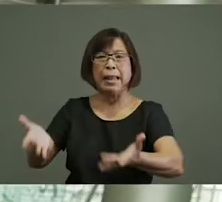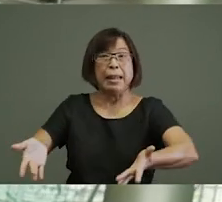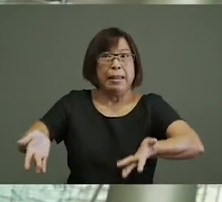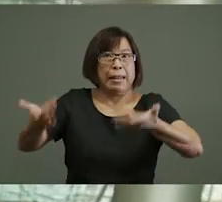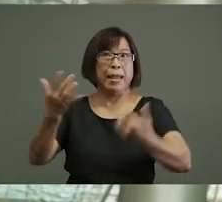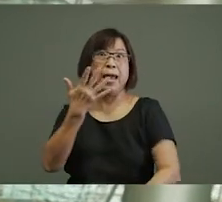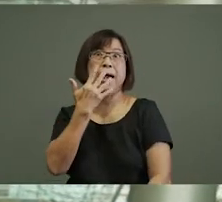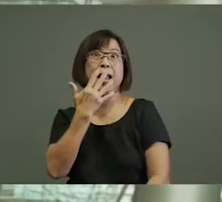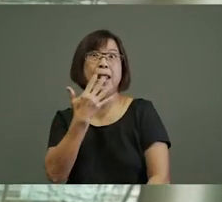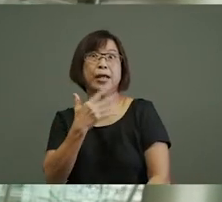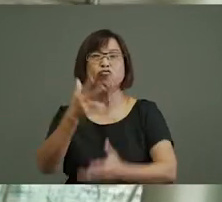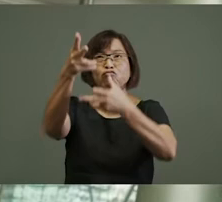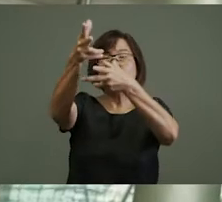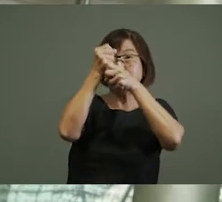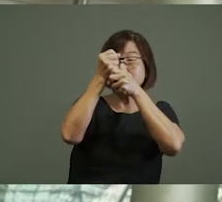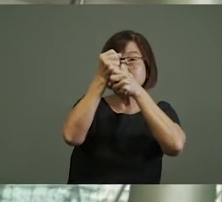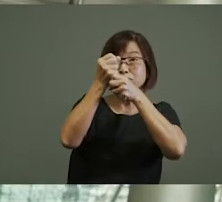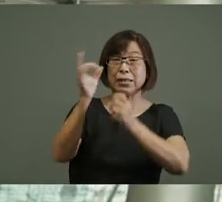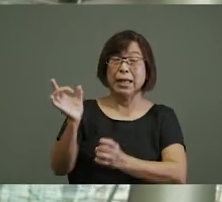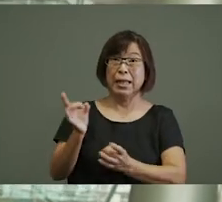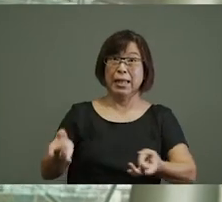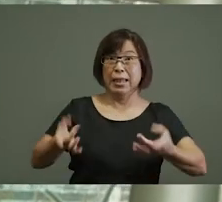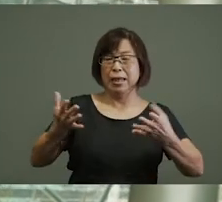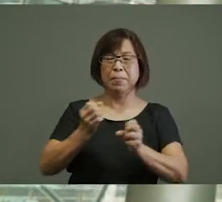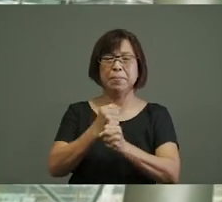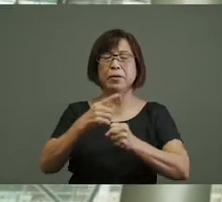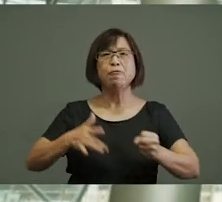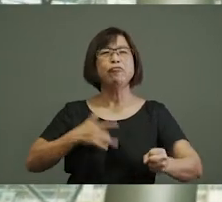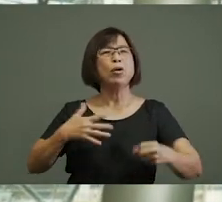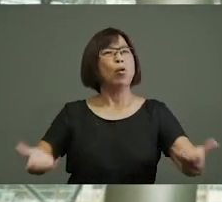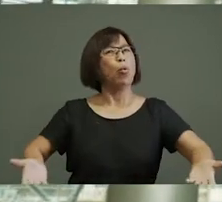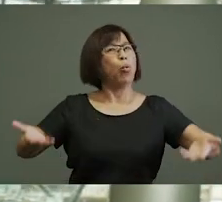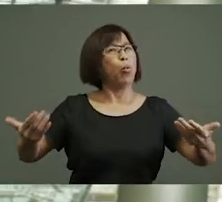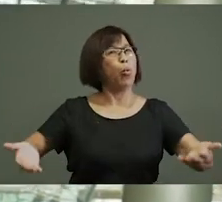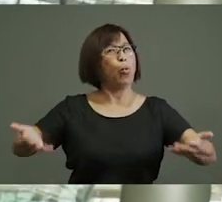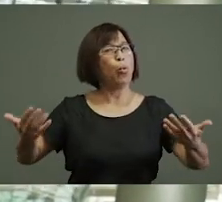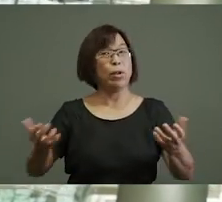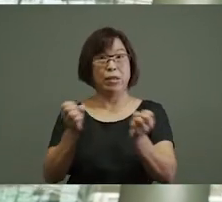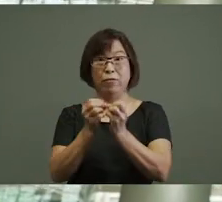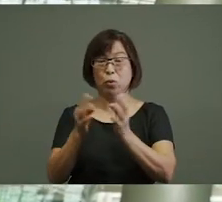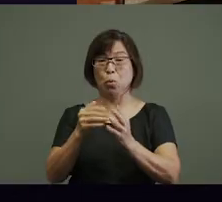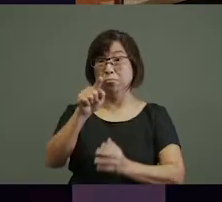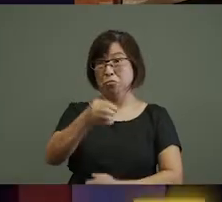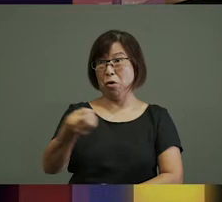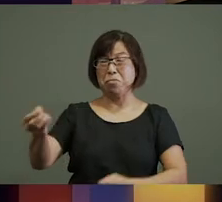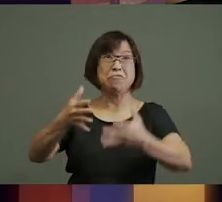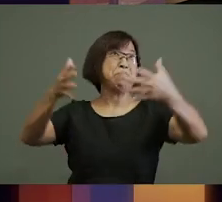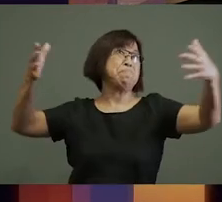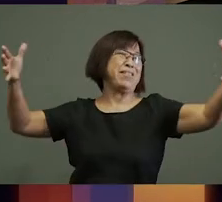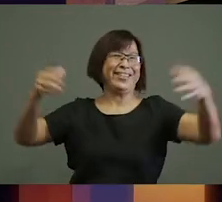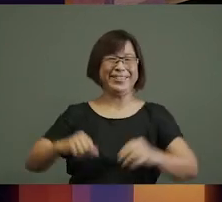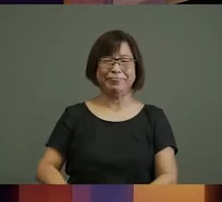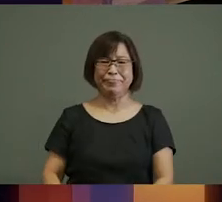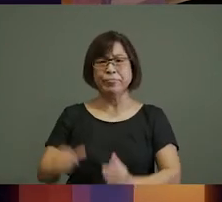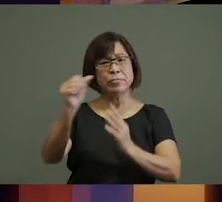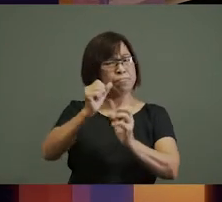from the ceiling of the atrium to create a sense of lightness even though the work is quite big. Art making